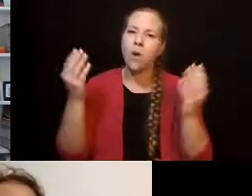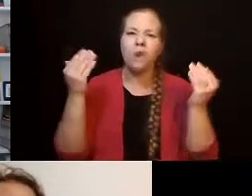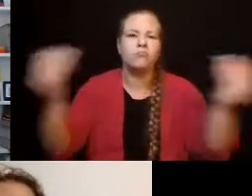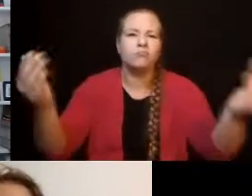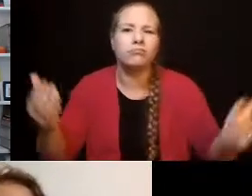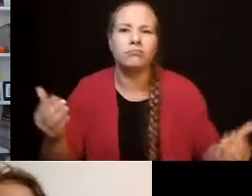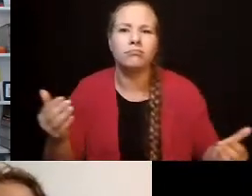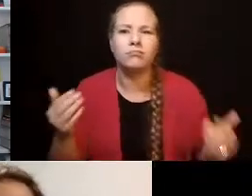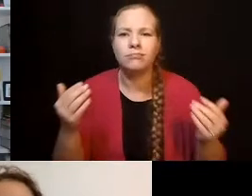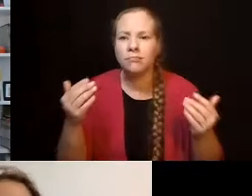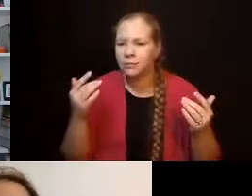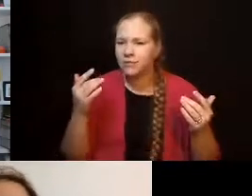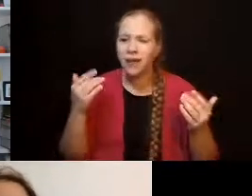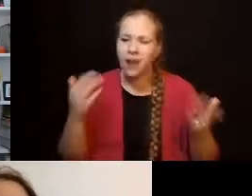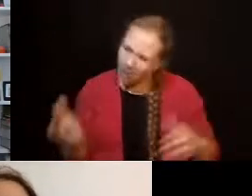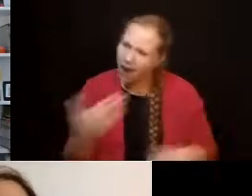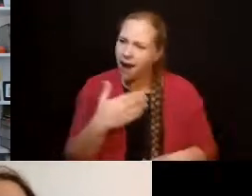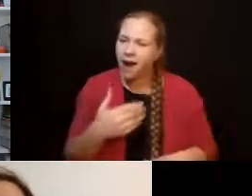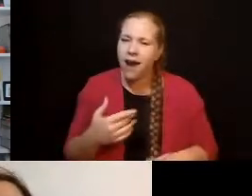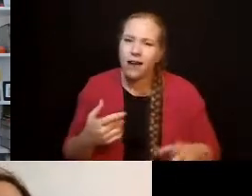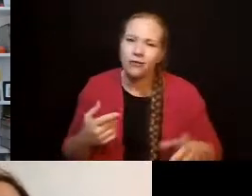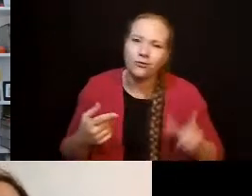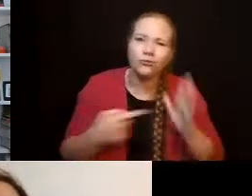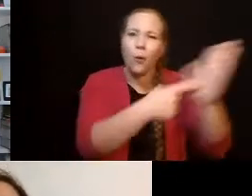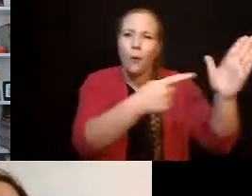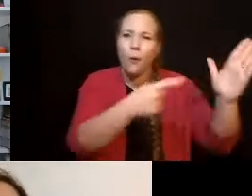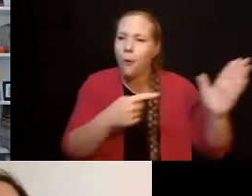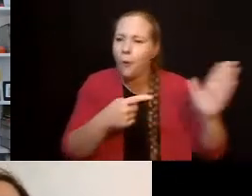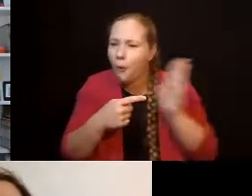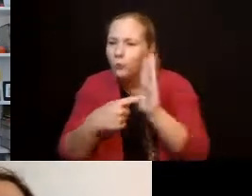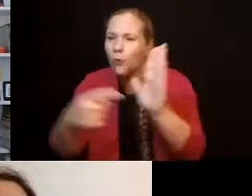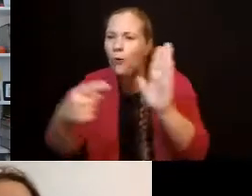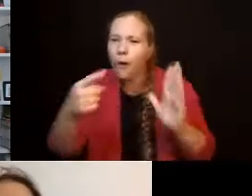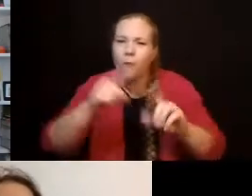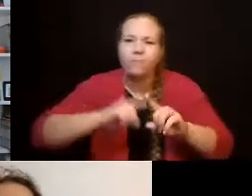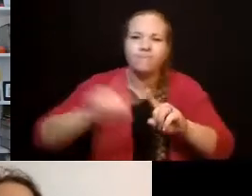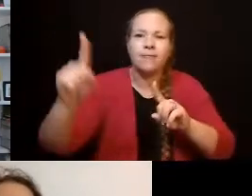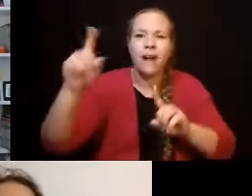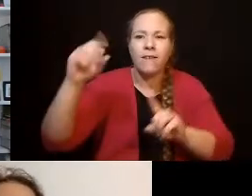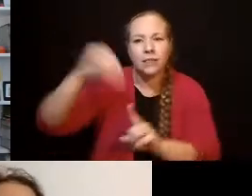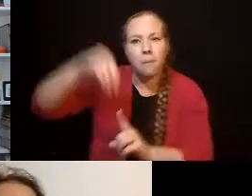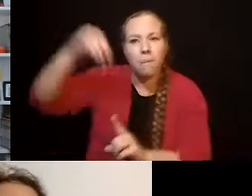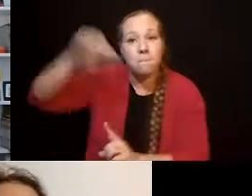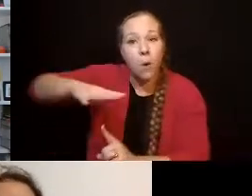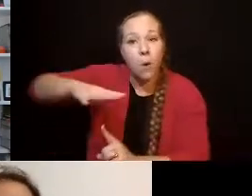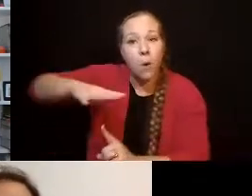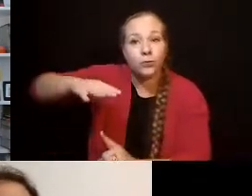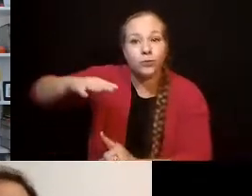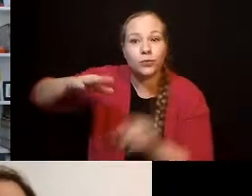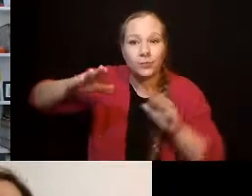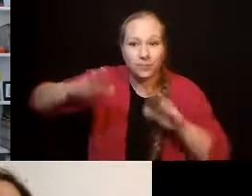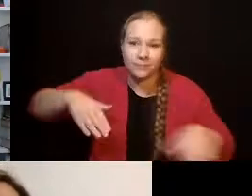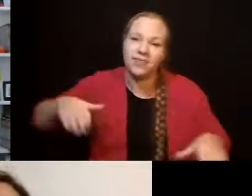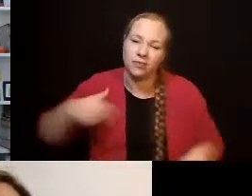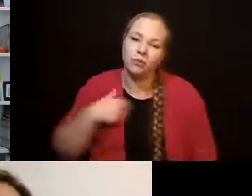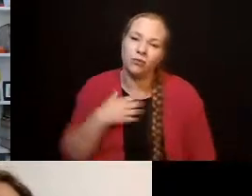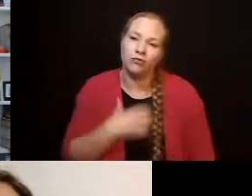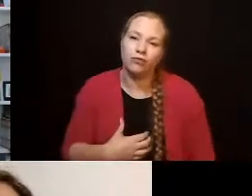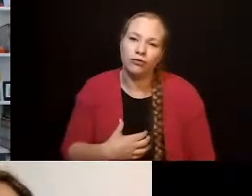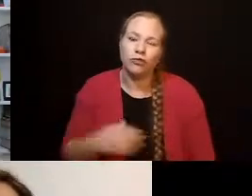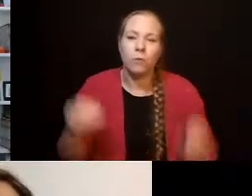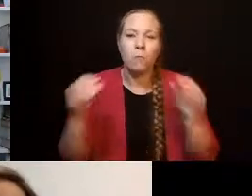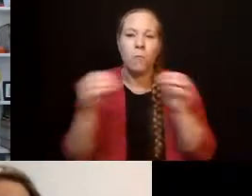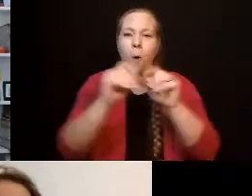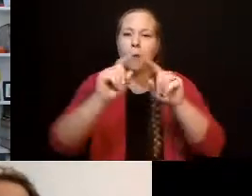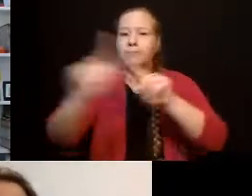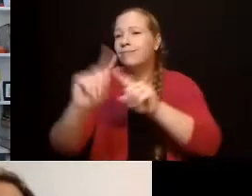I wish I would have exposed them to more opportunities and to more experiences in life. Now they're in their